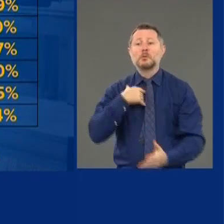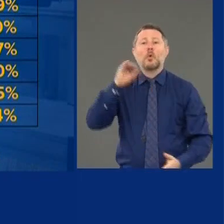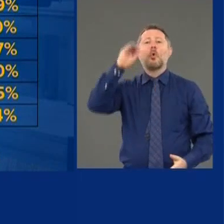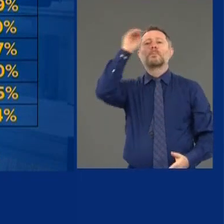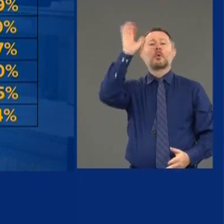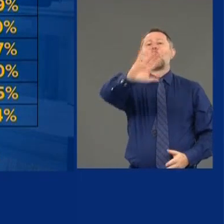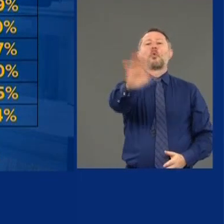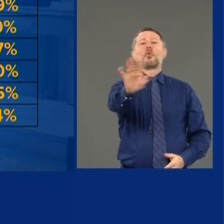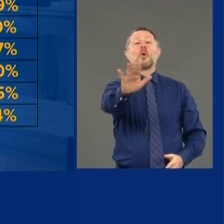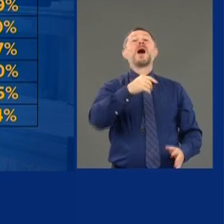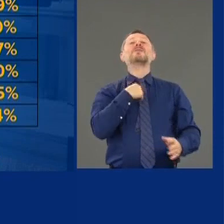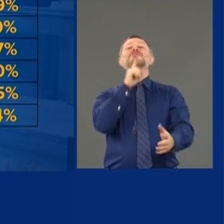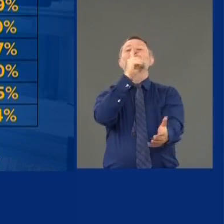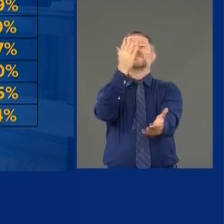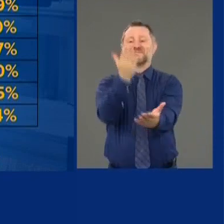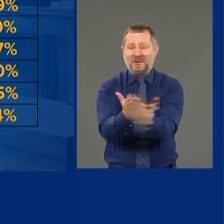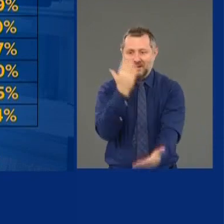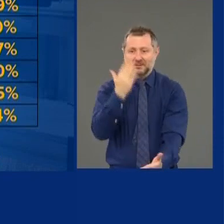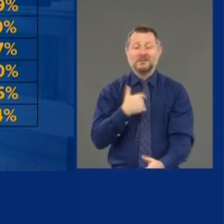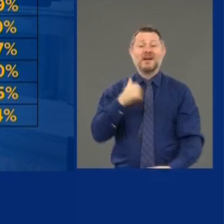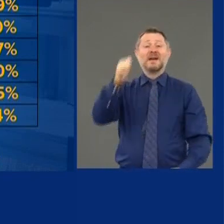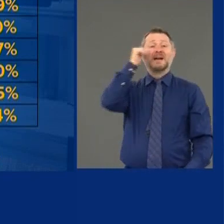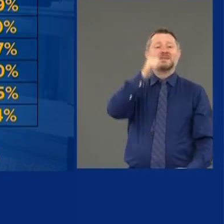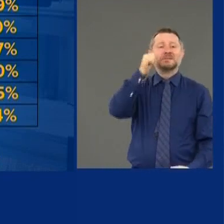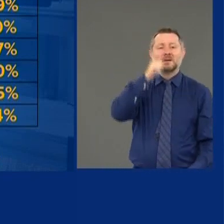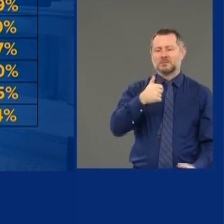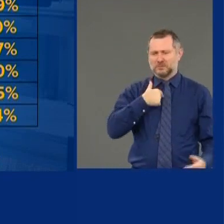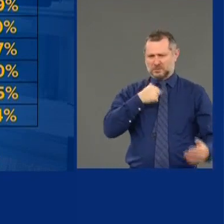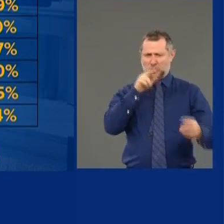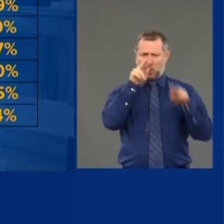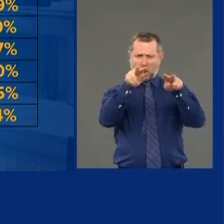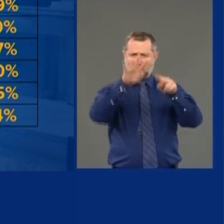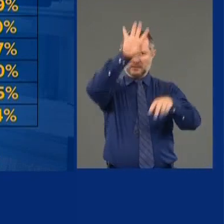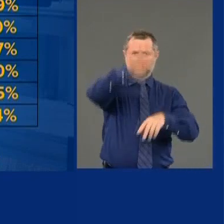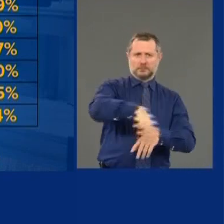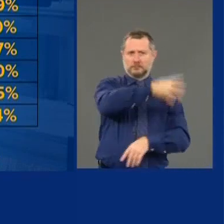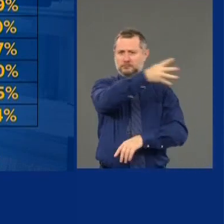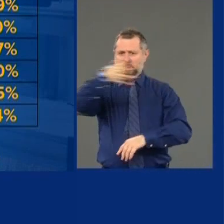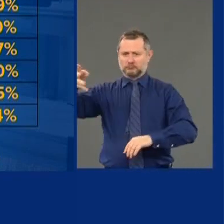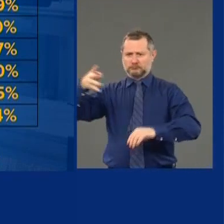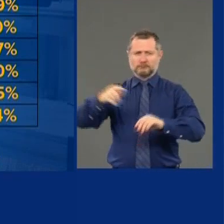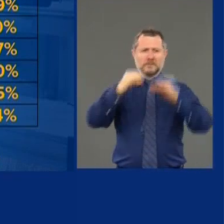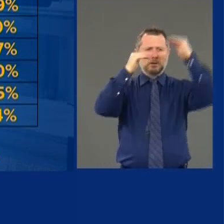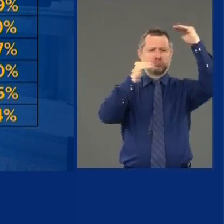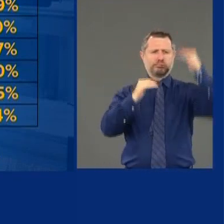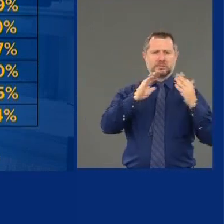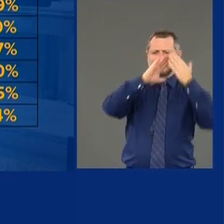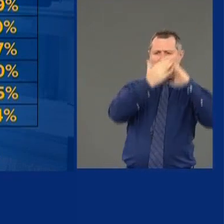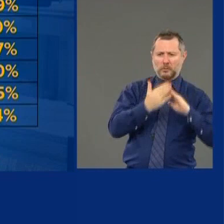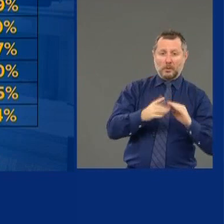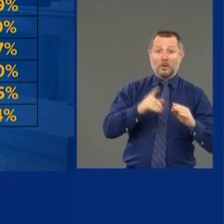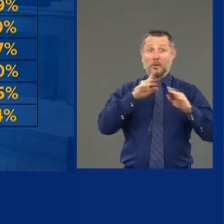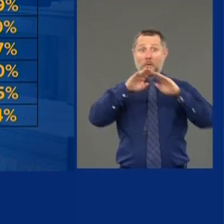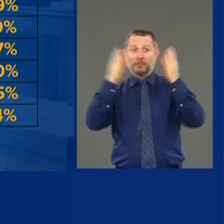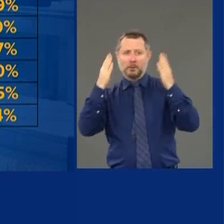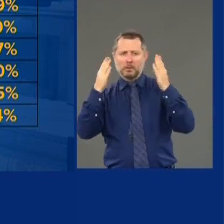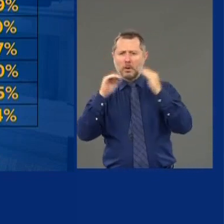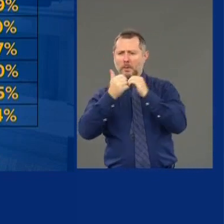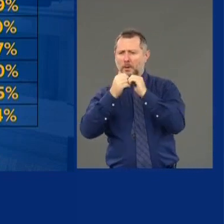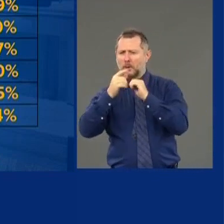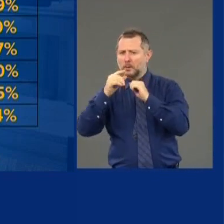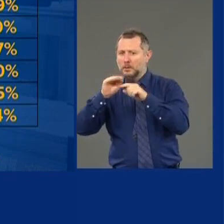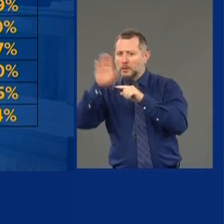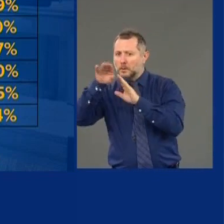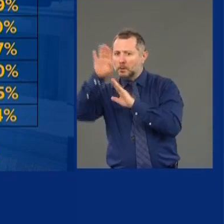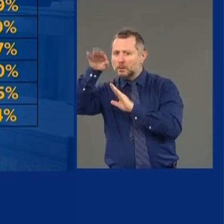which we watch every day now. Watch those testing numbers every day. We're doing the reopening. Let's make sure there's not an increase. There's not